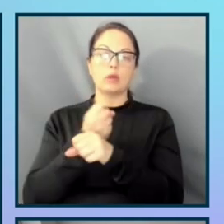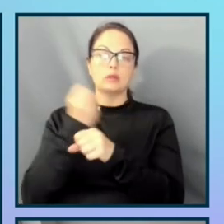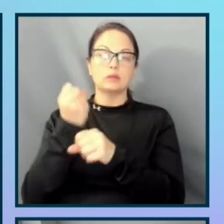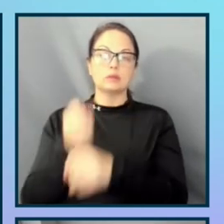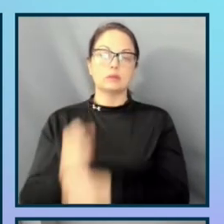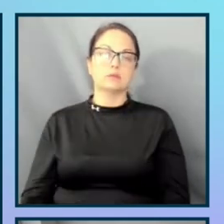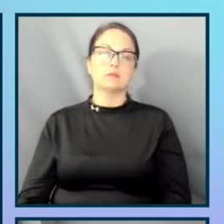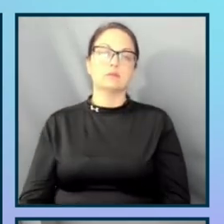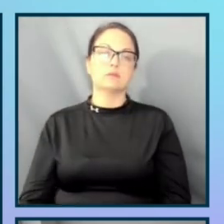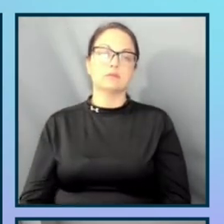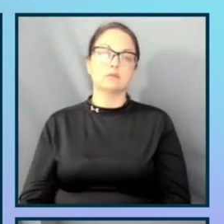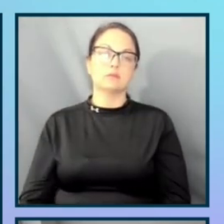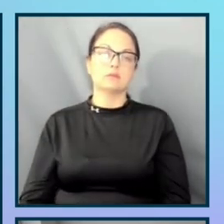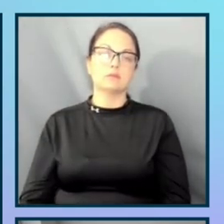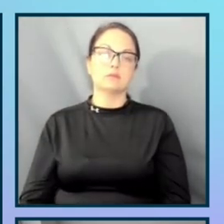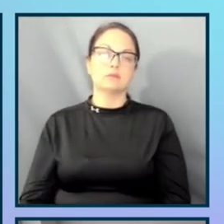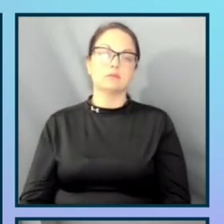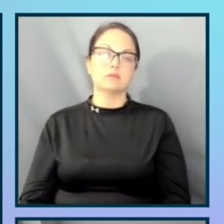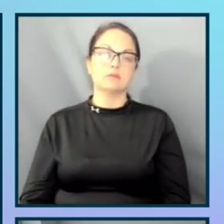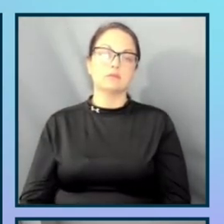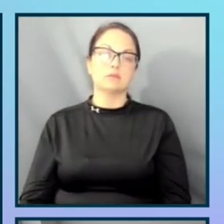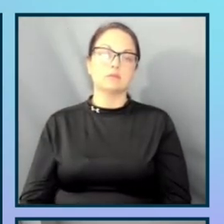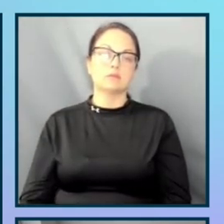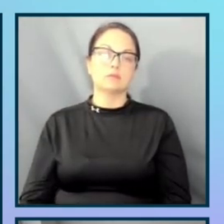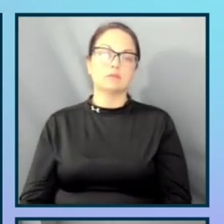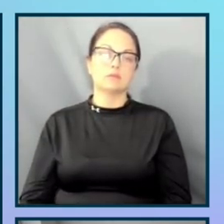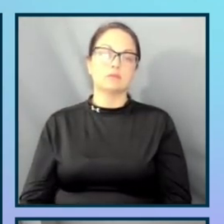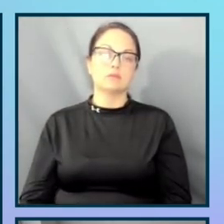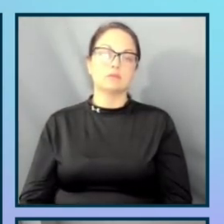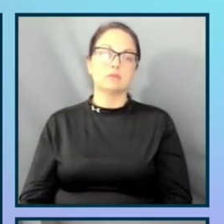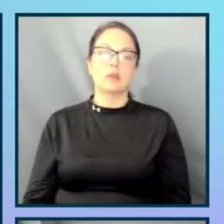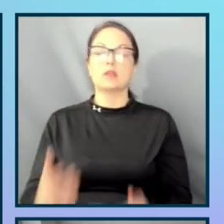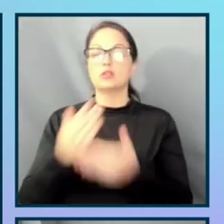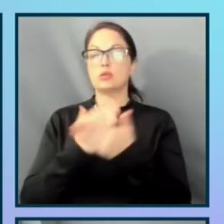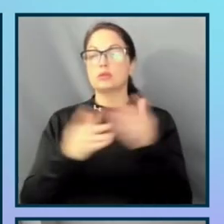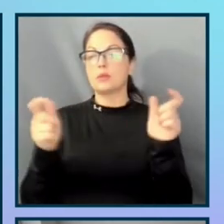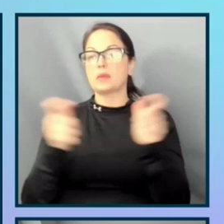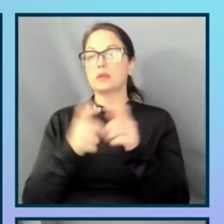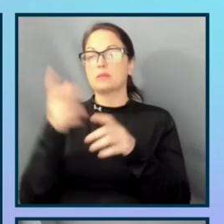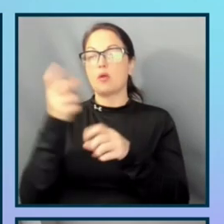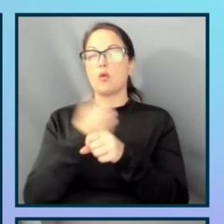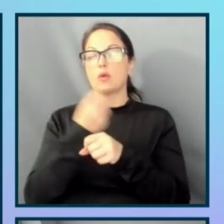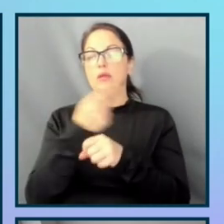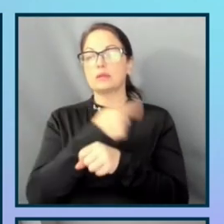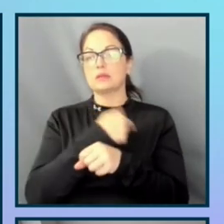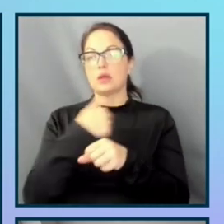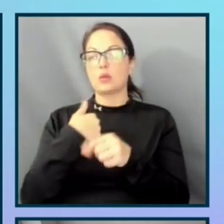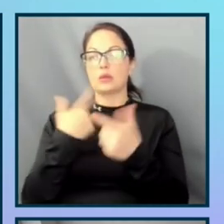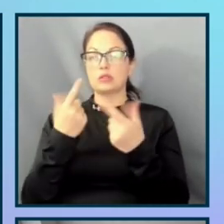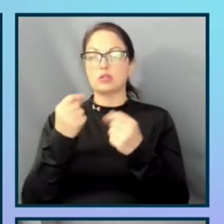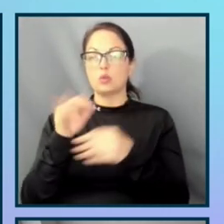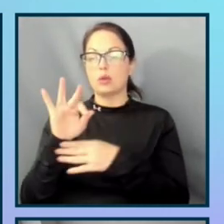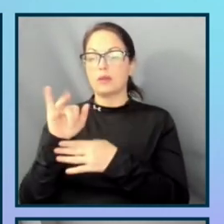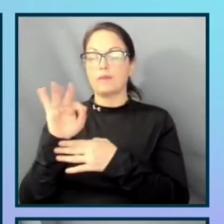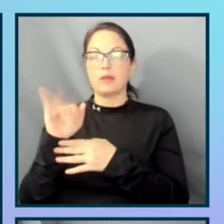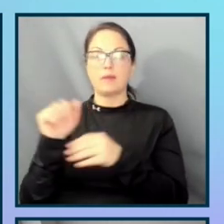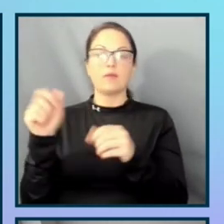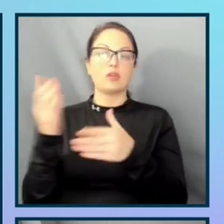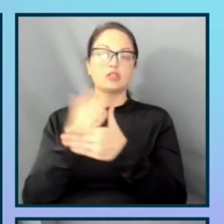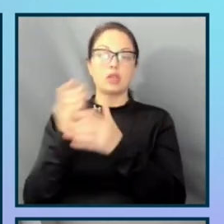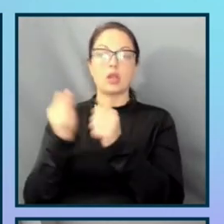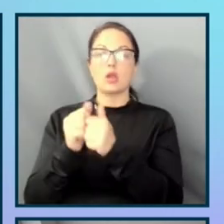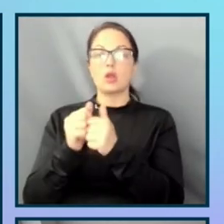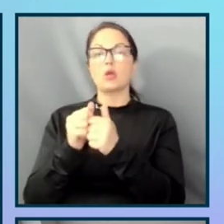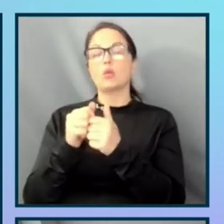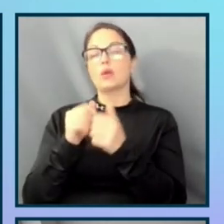So some of the small wins that we had for the work that we did with FIFA, we shared with key leadership the difficulties